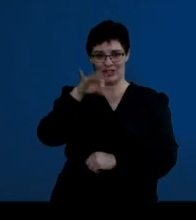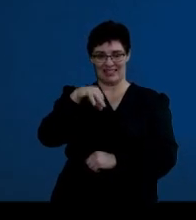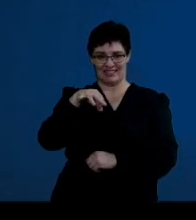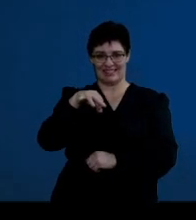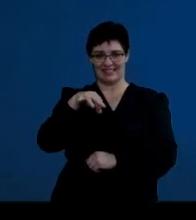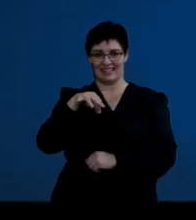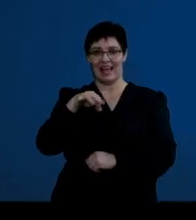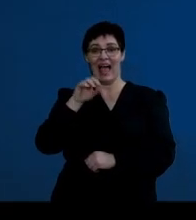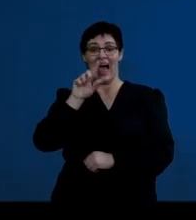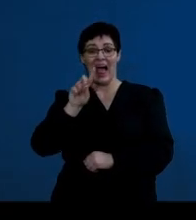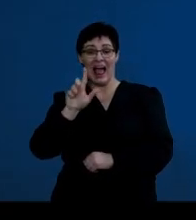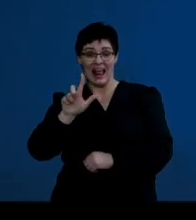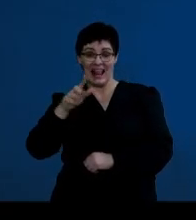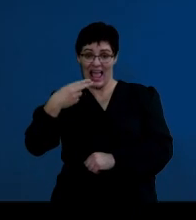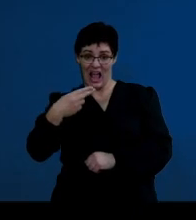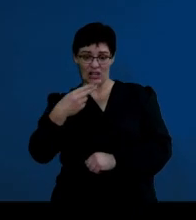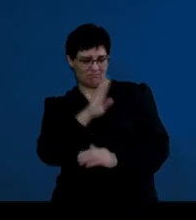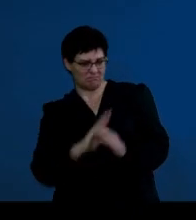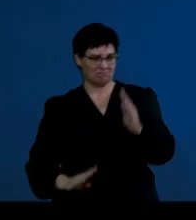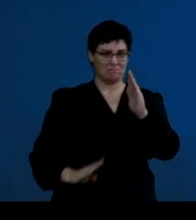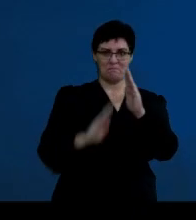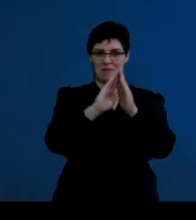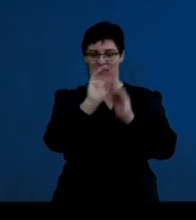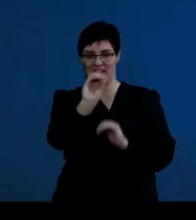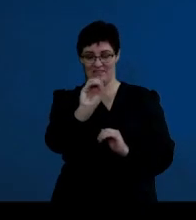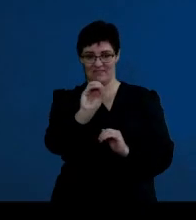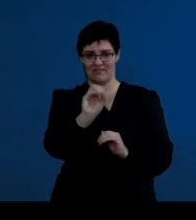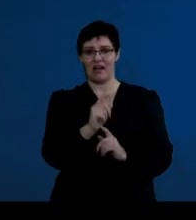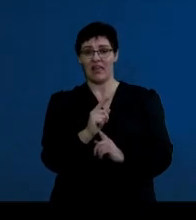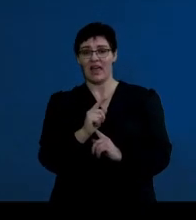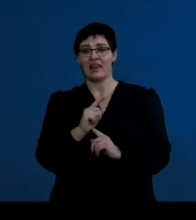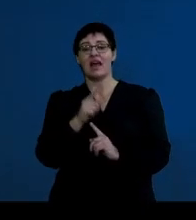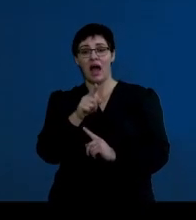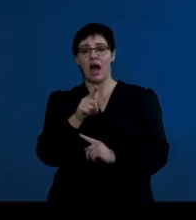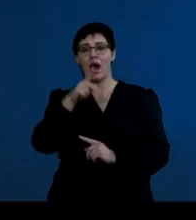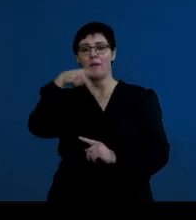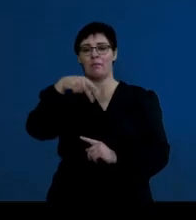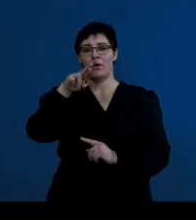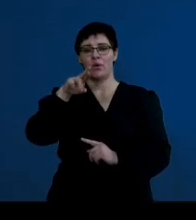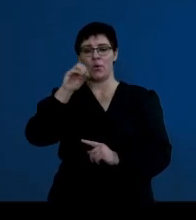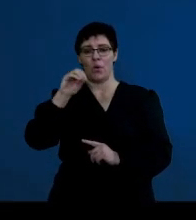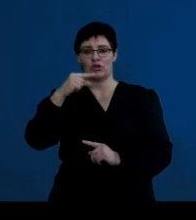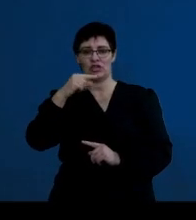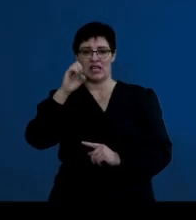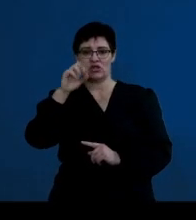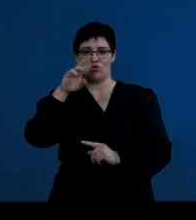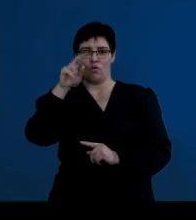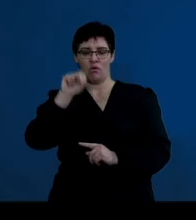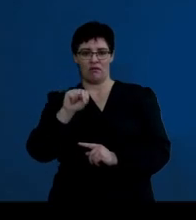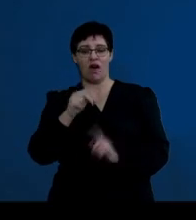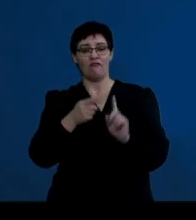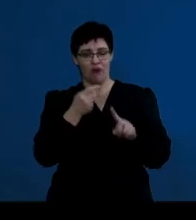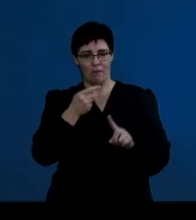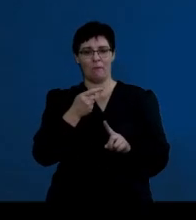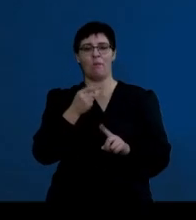peak. The other hormone, progesterone, is released from the ovary. And that is the result of